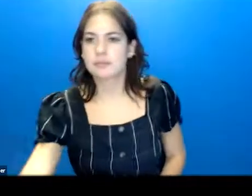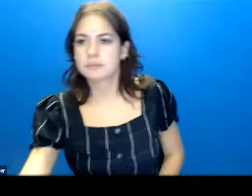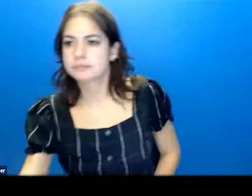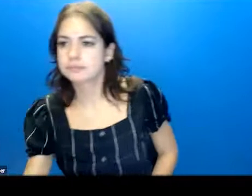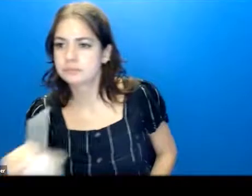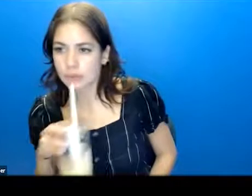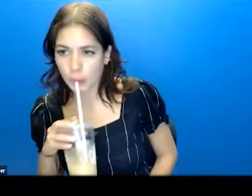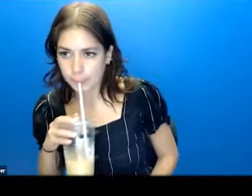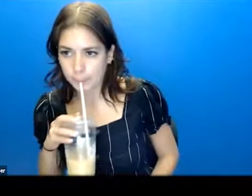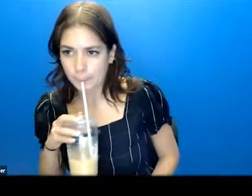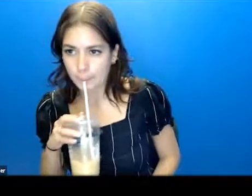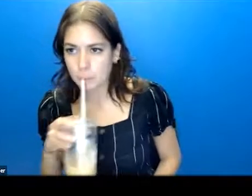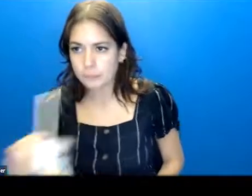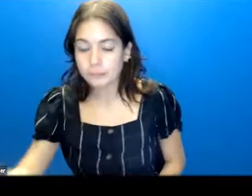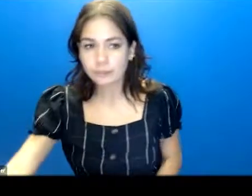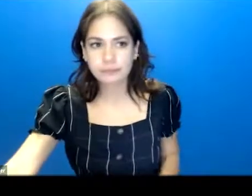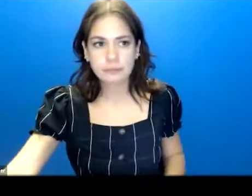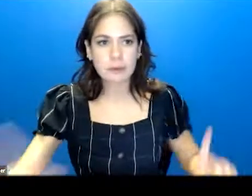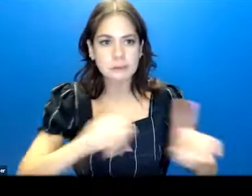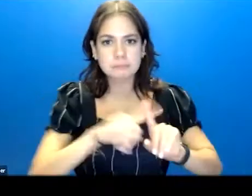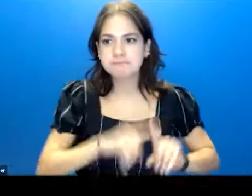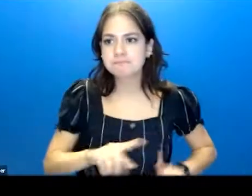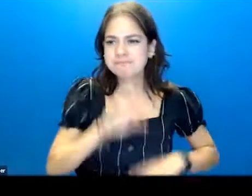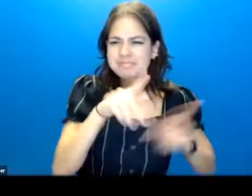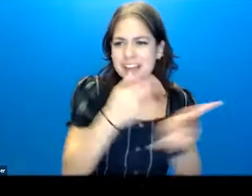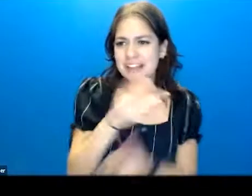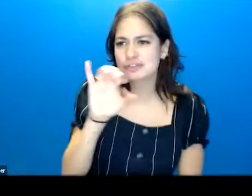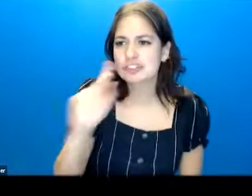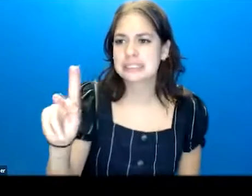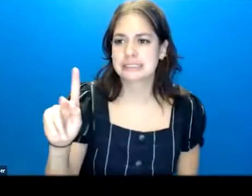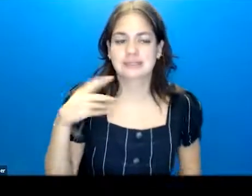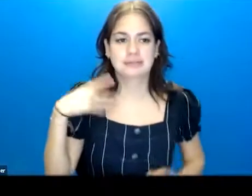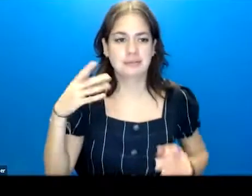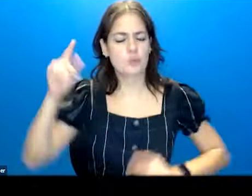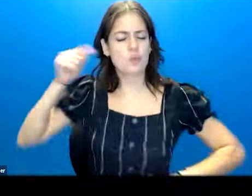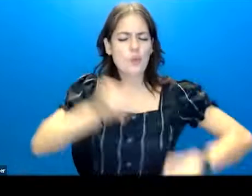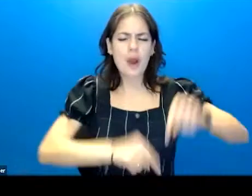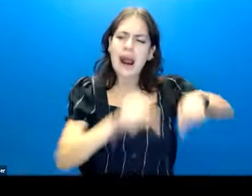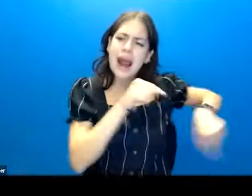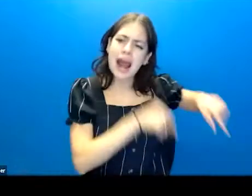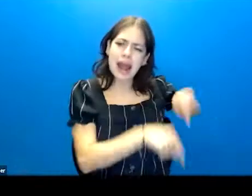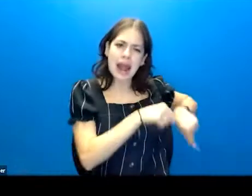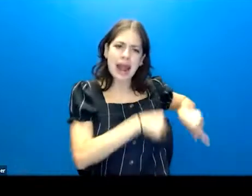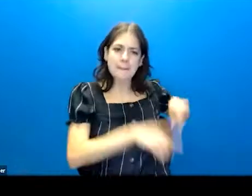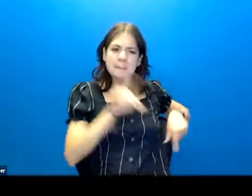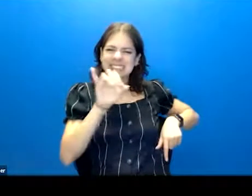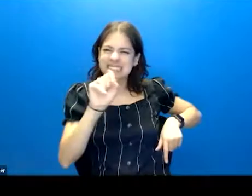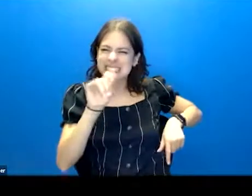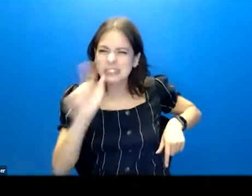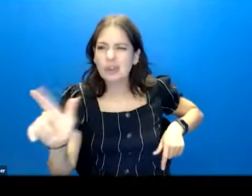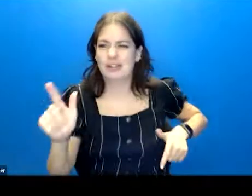Okay, let's talk about different kinds of risk factors. So let's go way back, way back in terms of distal background